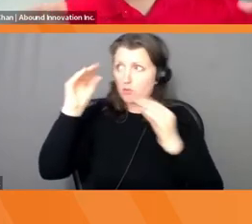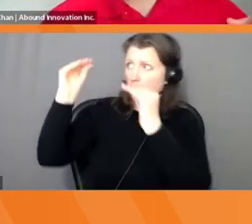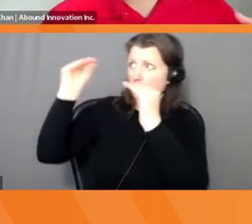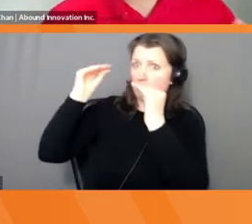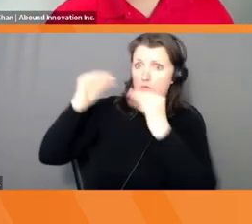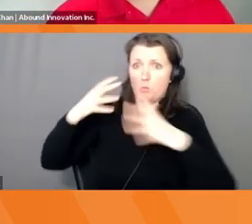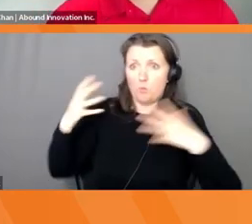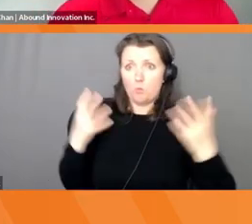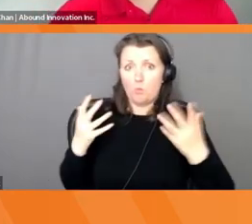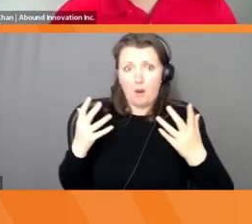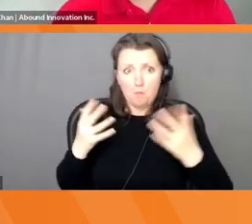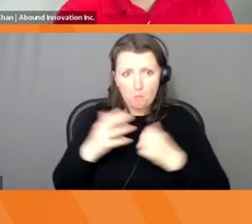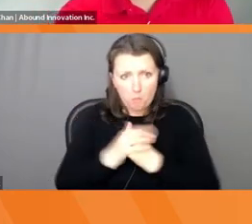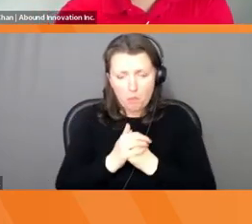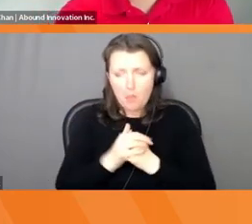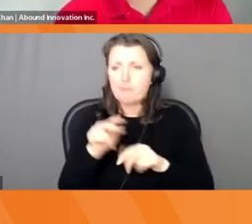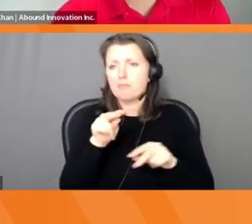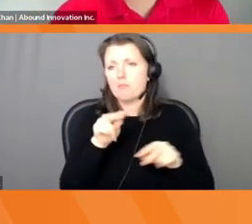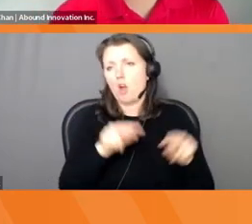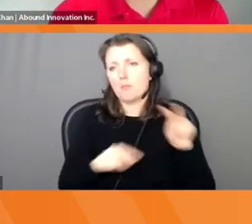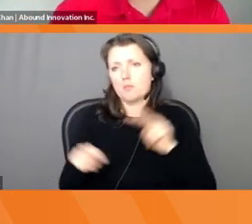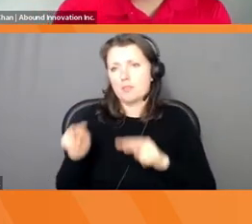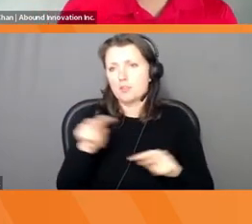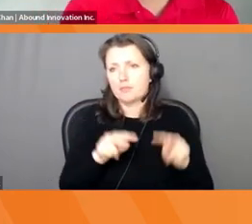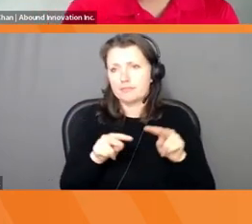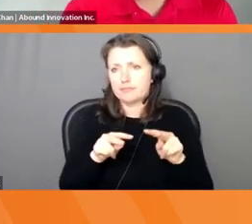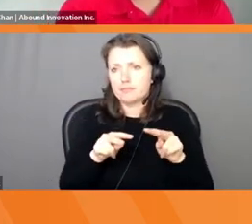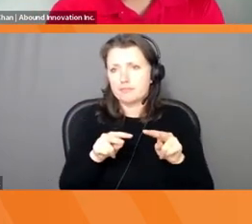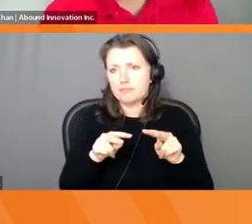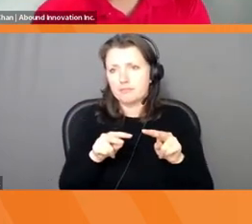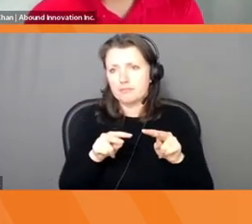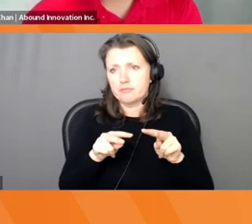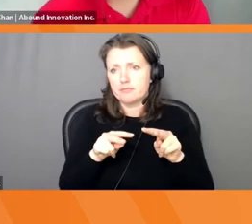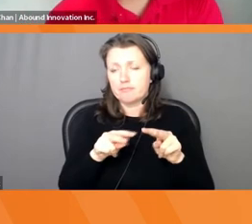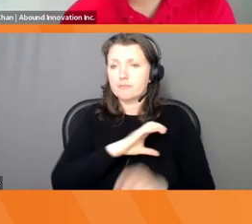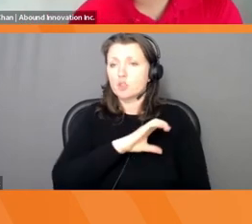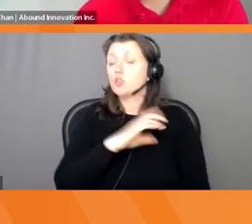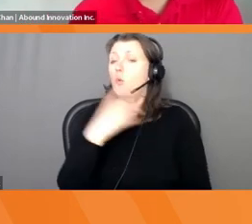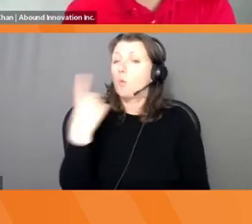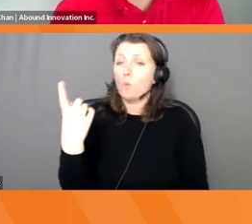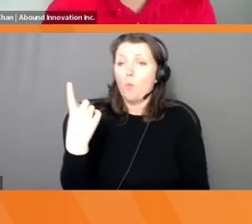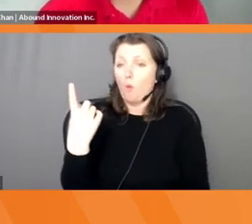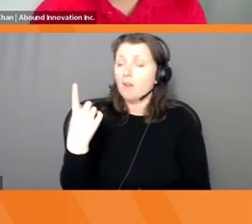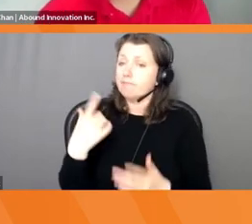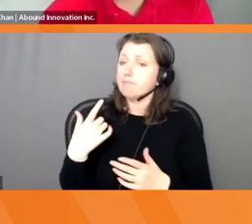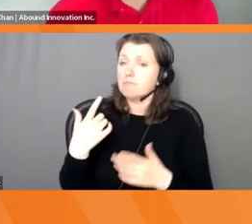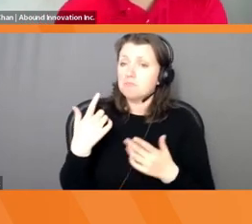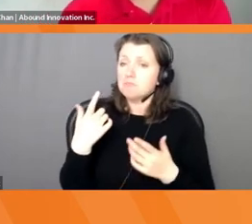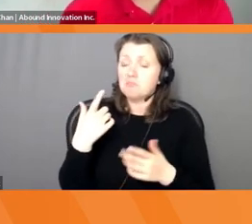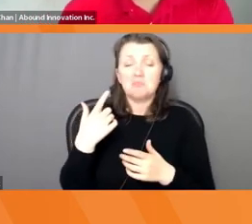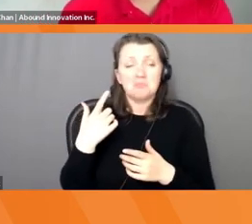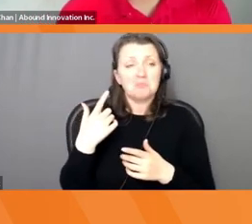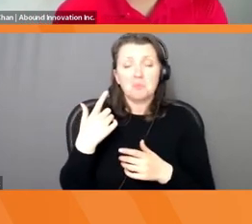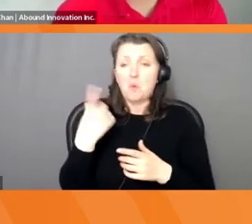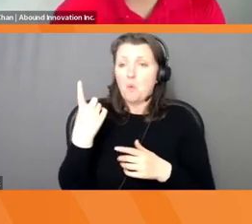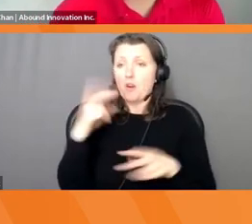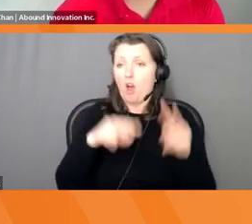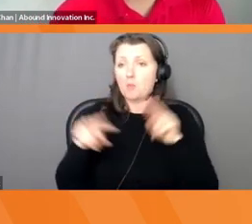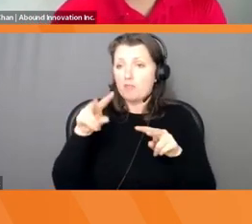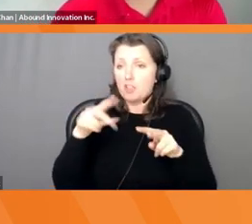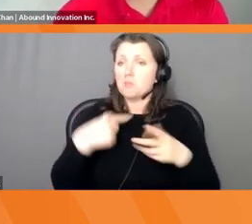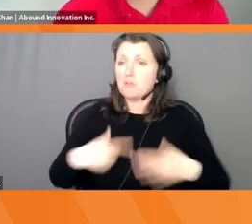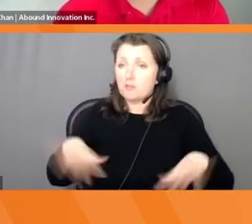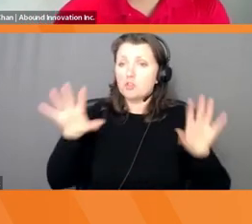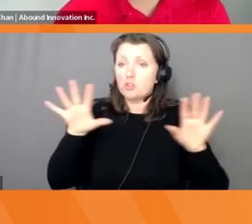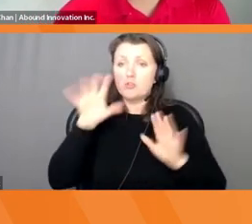lobby, and I observed people walk through security doors. Yeah, I sat on a bench, I brought a notebook with me, and I